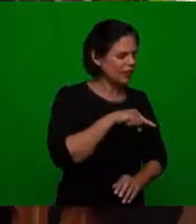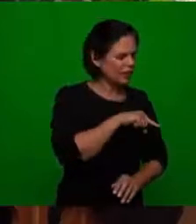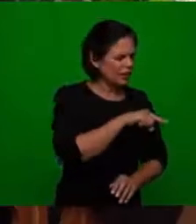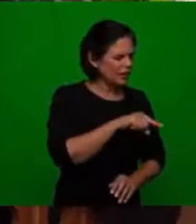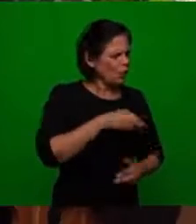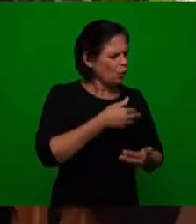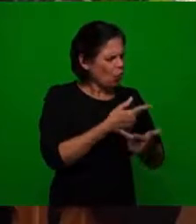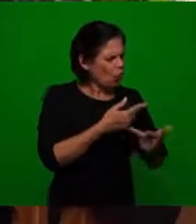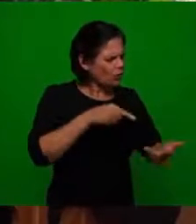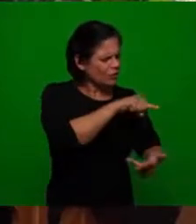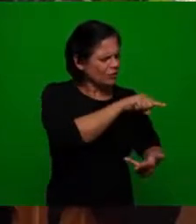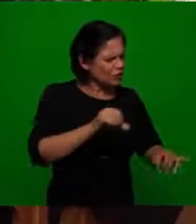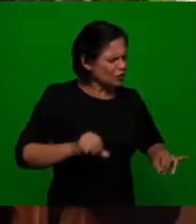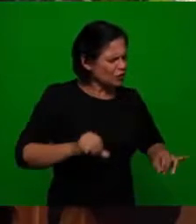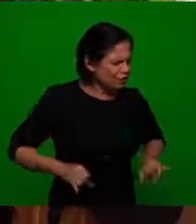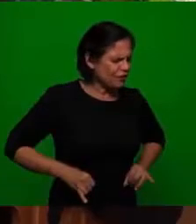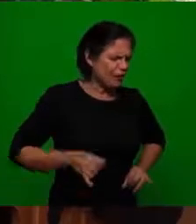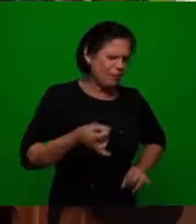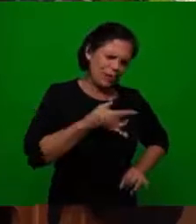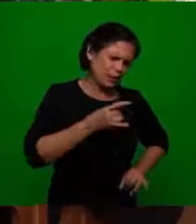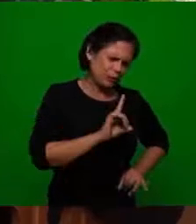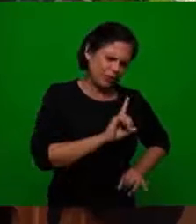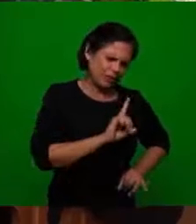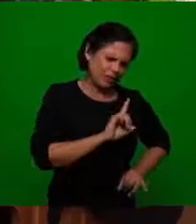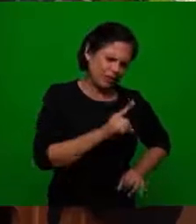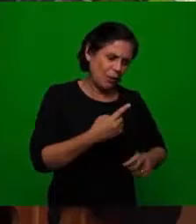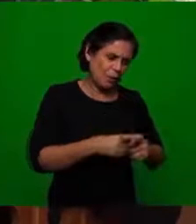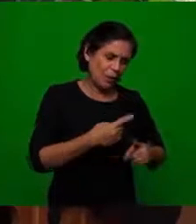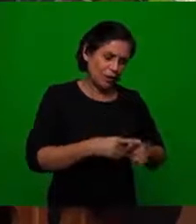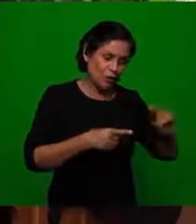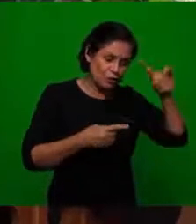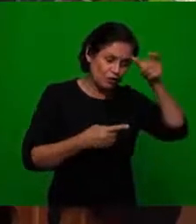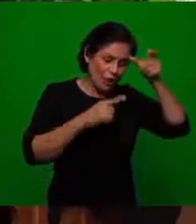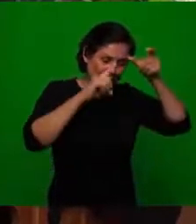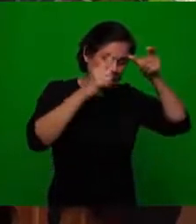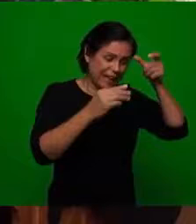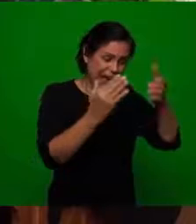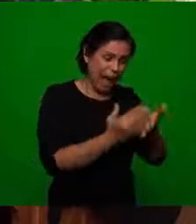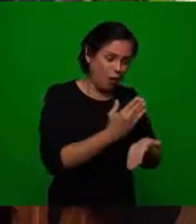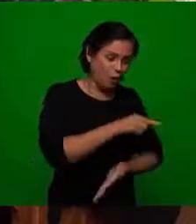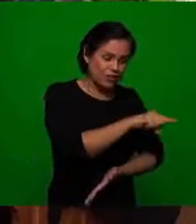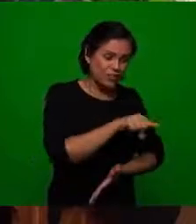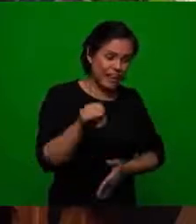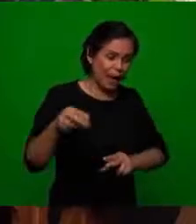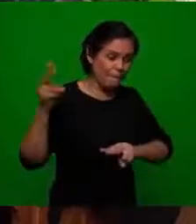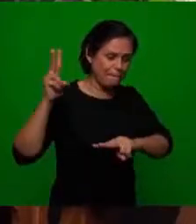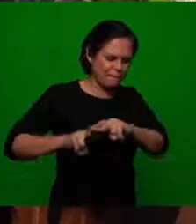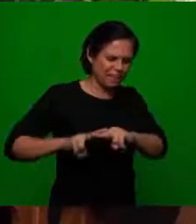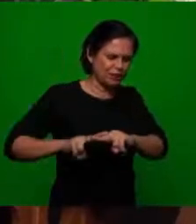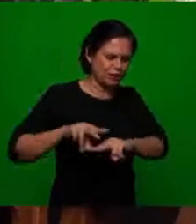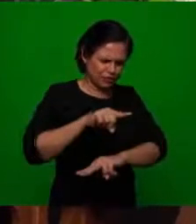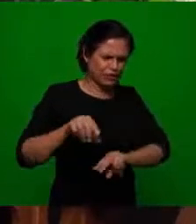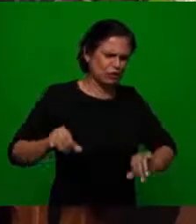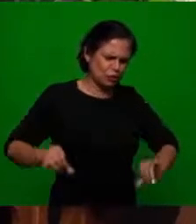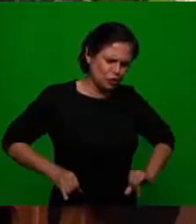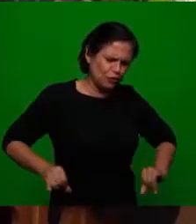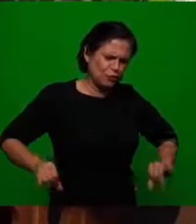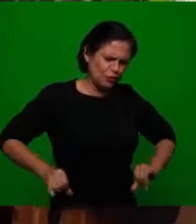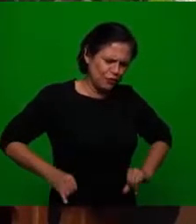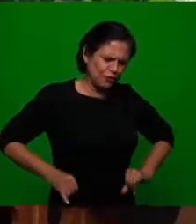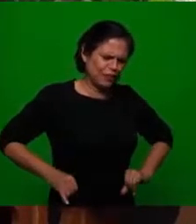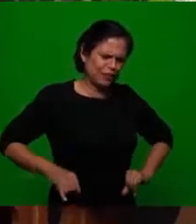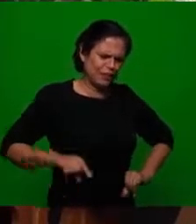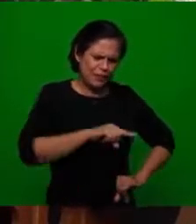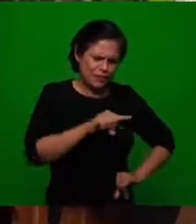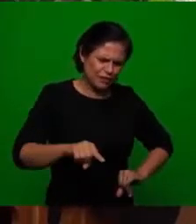any of those things which you are about to suffer indeed the devil is about to throw some of you into prison that you